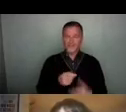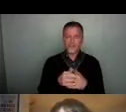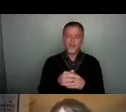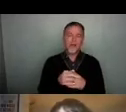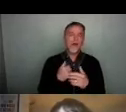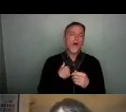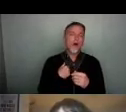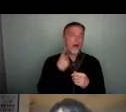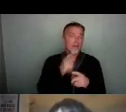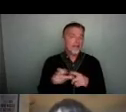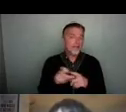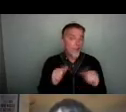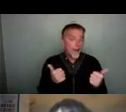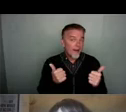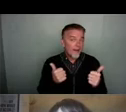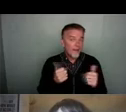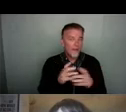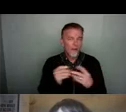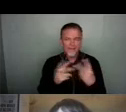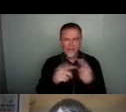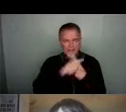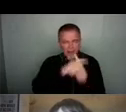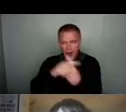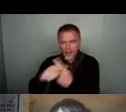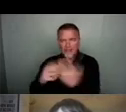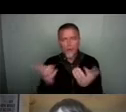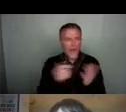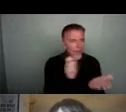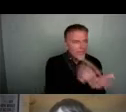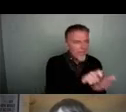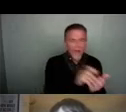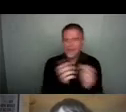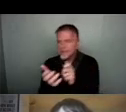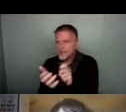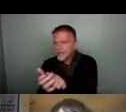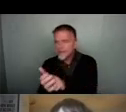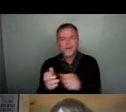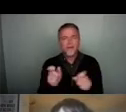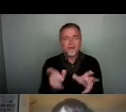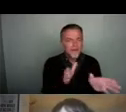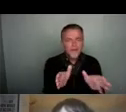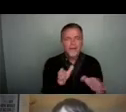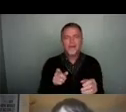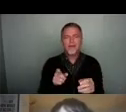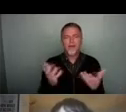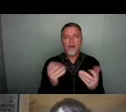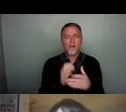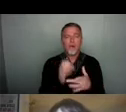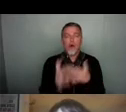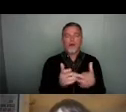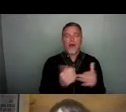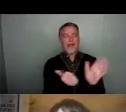think we did that really well with being very targeted about where we were marketing the event to and where we were putting online ads.